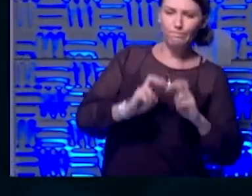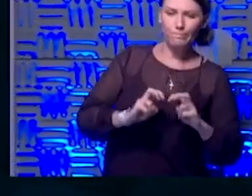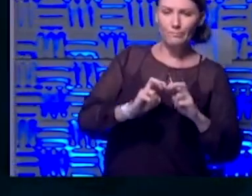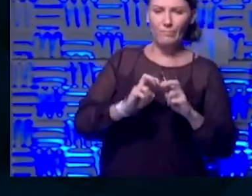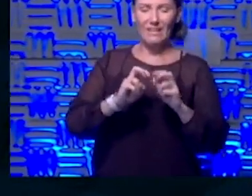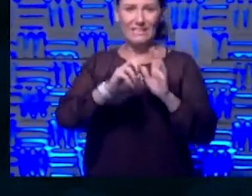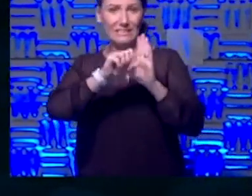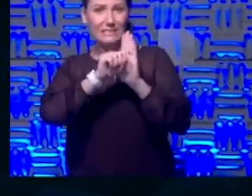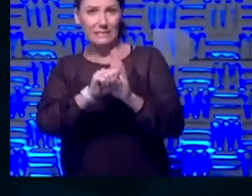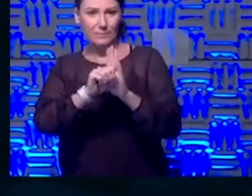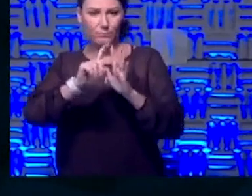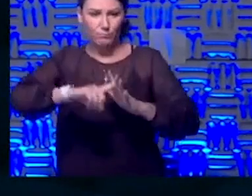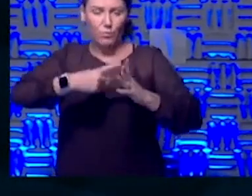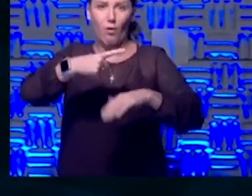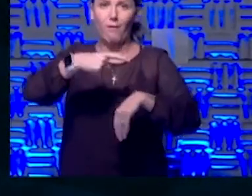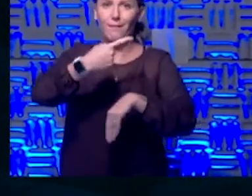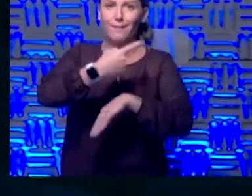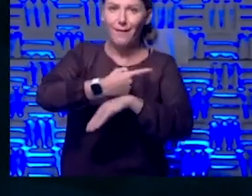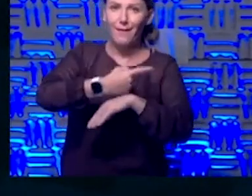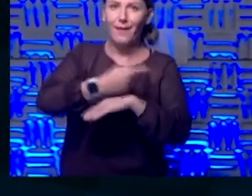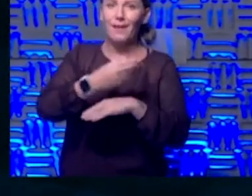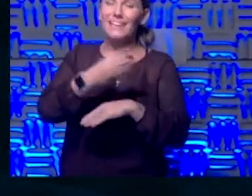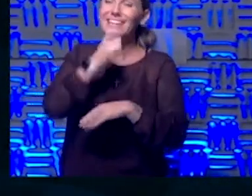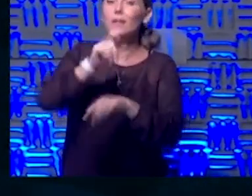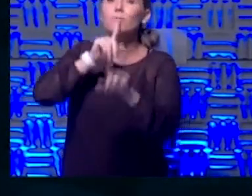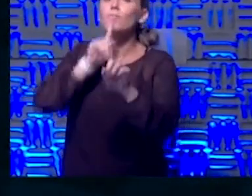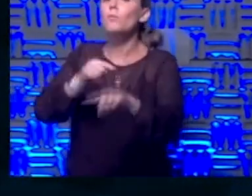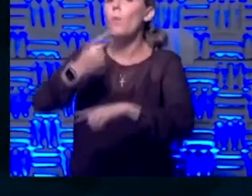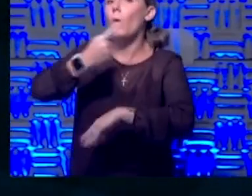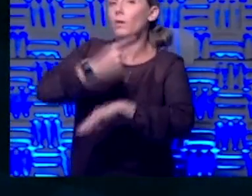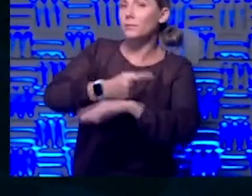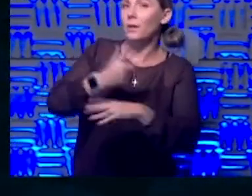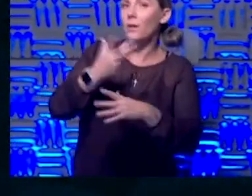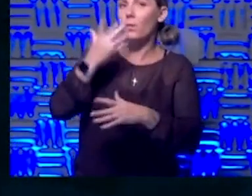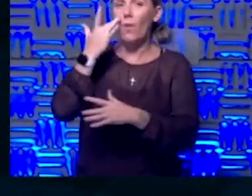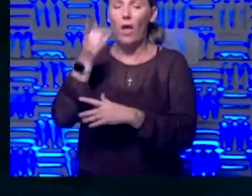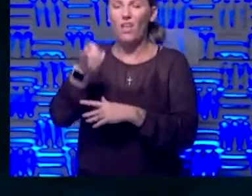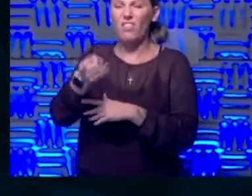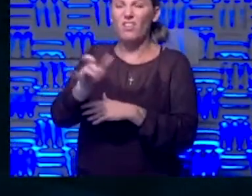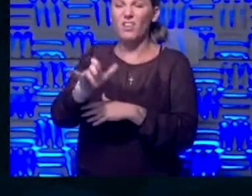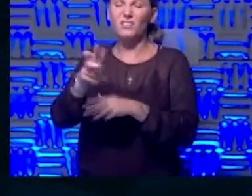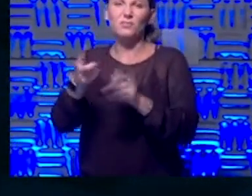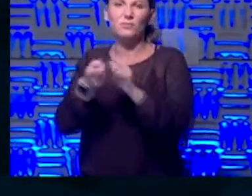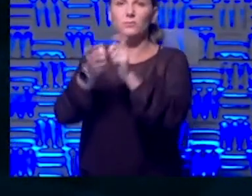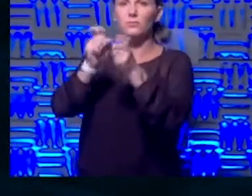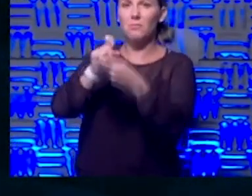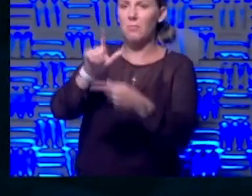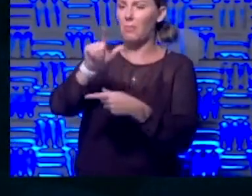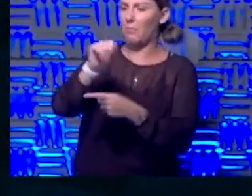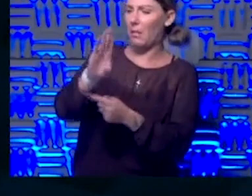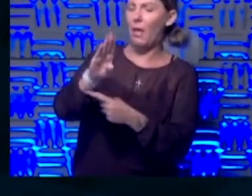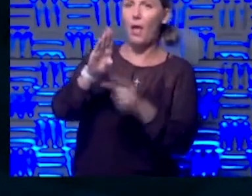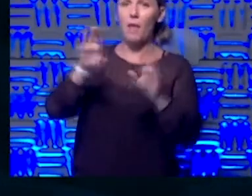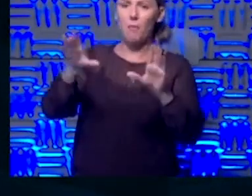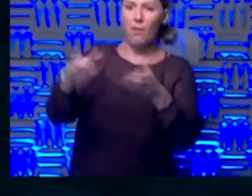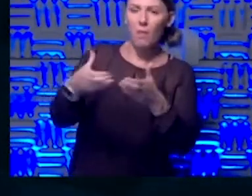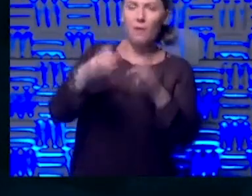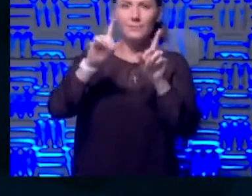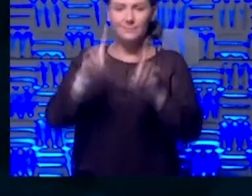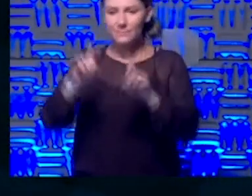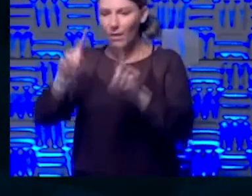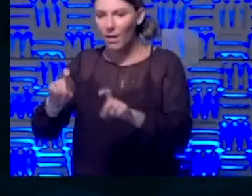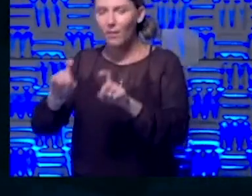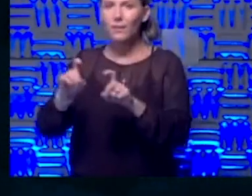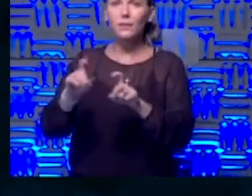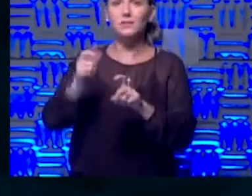date and not necessarily report date because report date is conflated by, you know, maybe a lab batched a lot of things or maybe a health